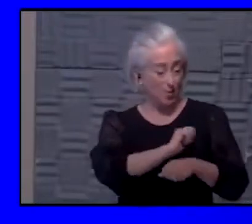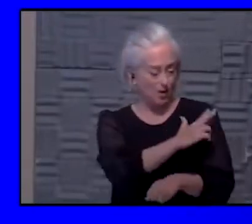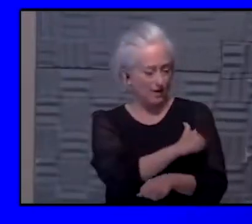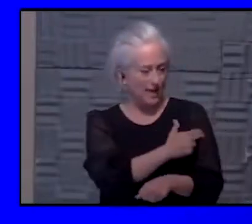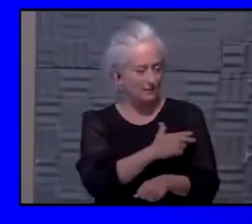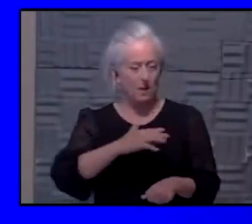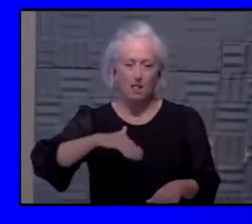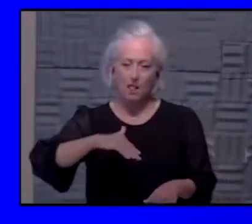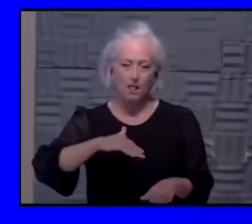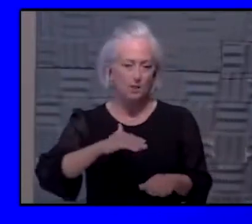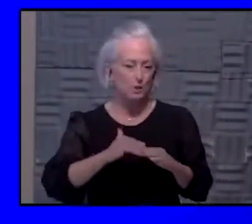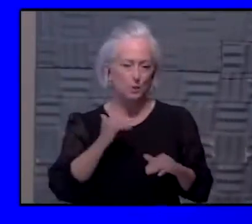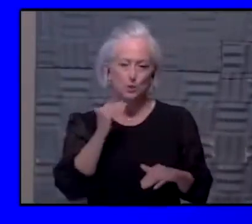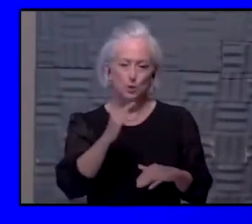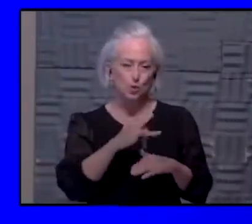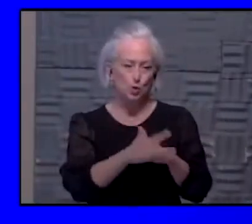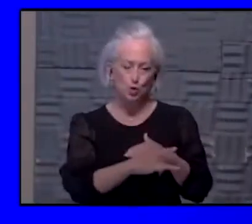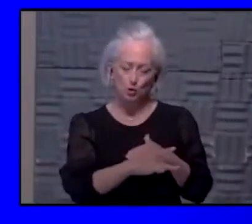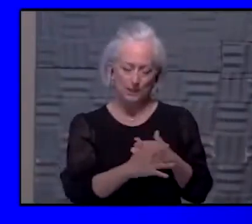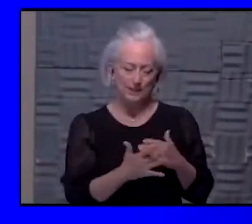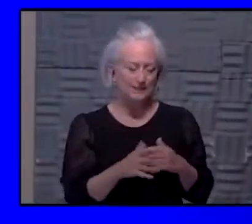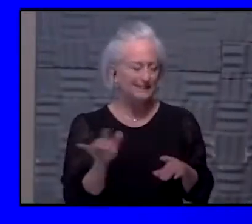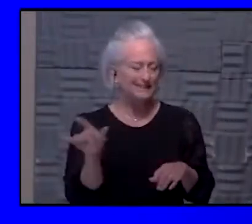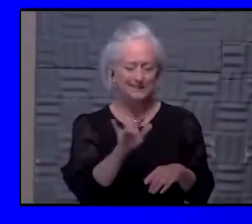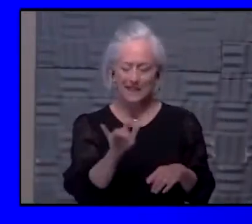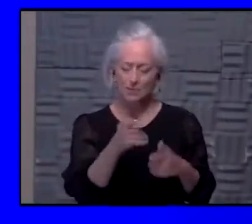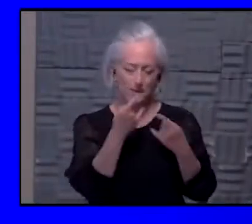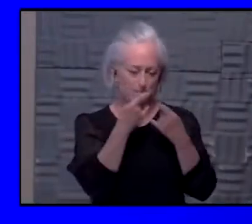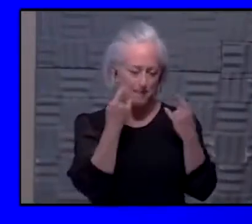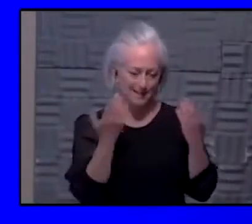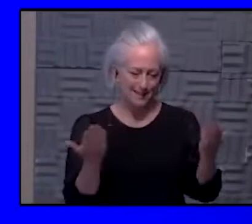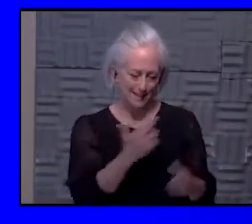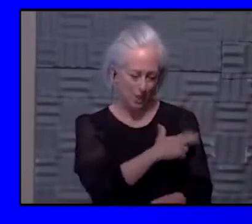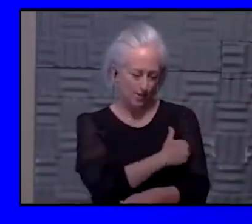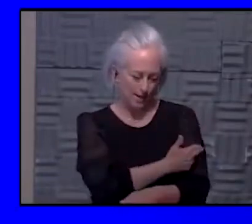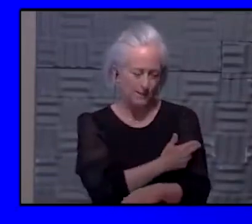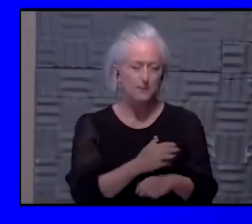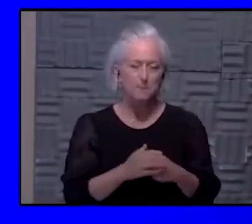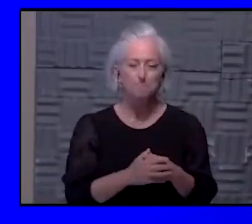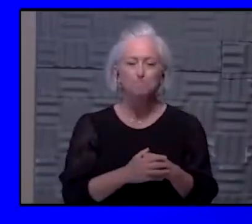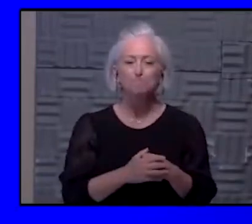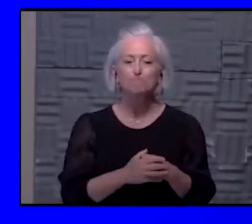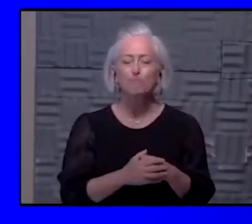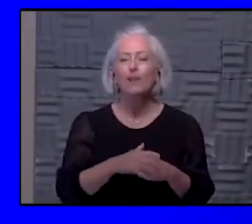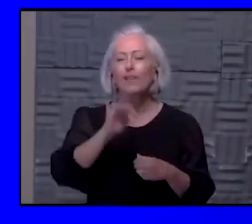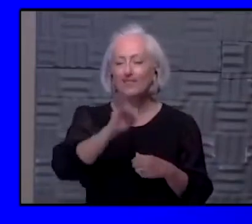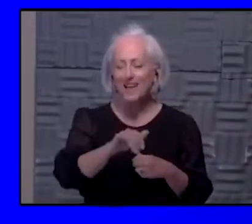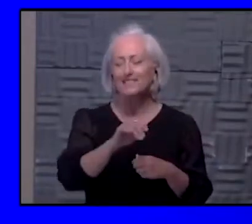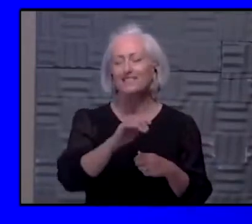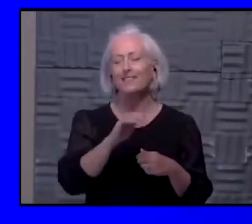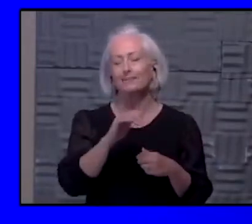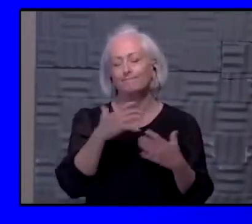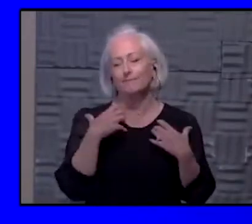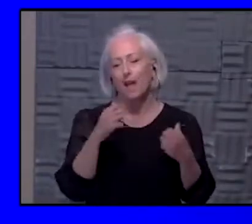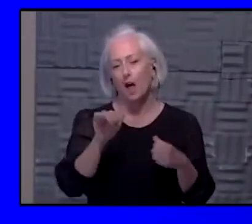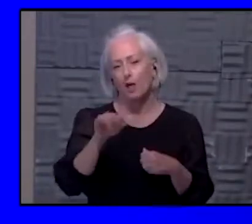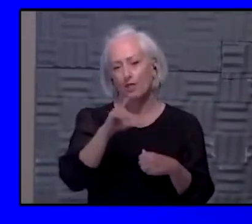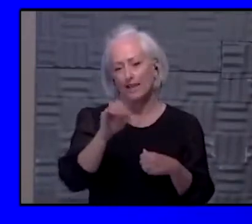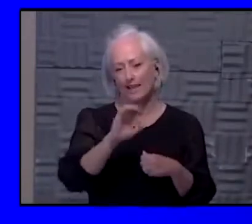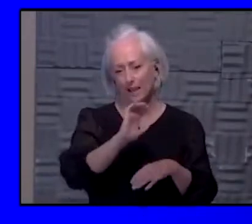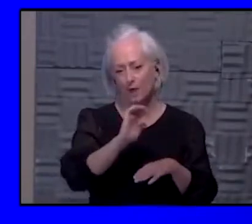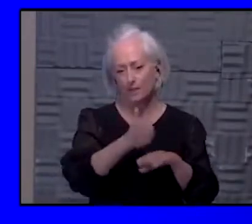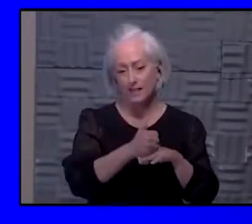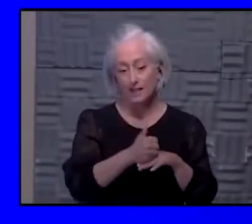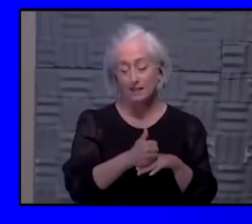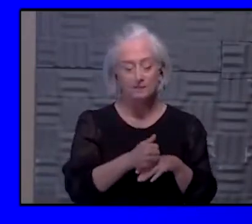it's too early to say. Same thing as masking. I wouldn't do that. And again, in the hospital, in the health care setting, I certainly wouldn't do it for